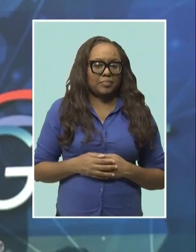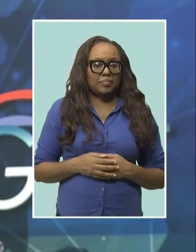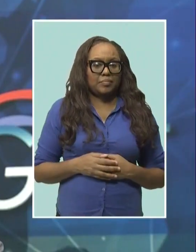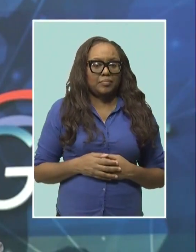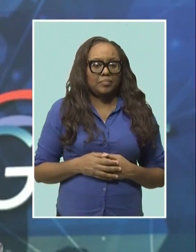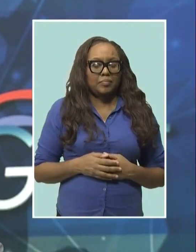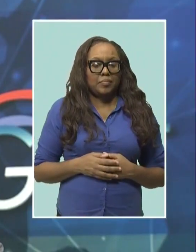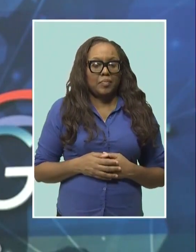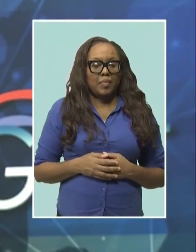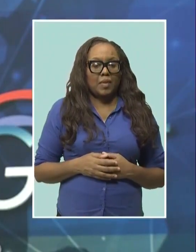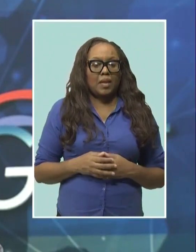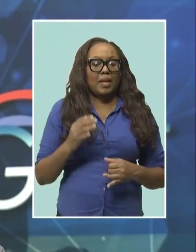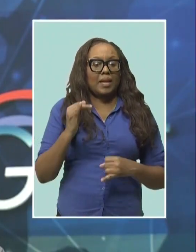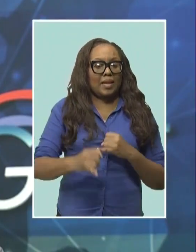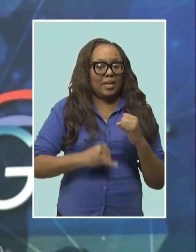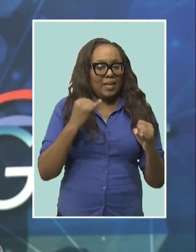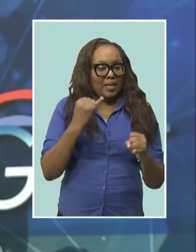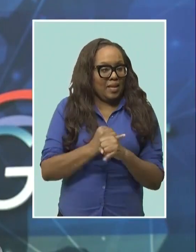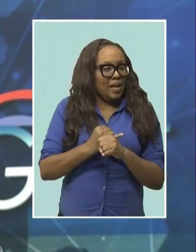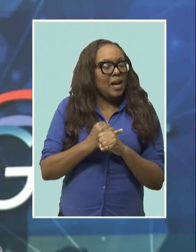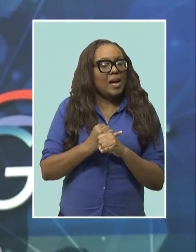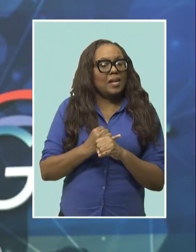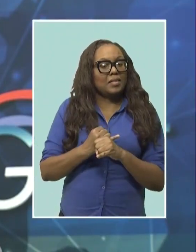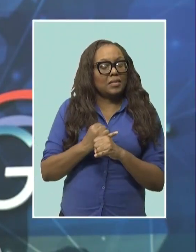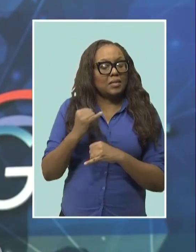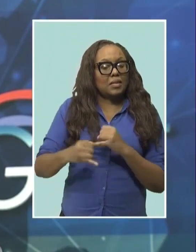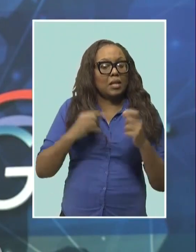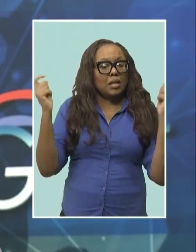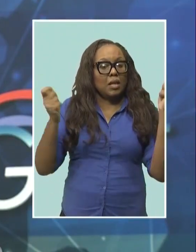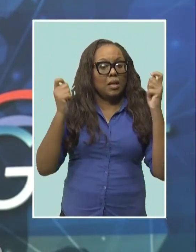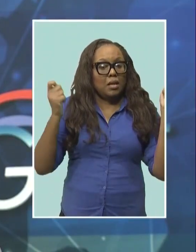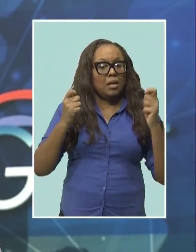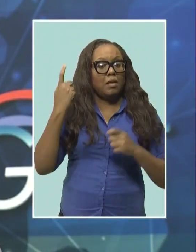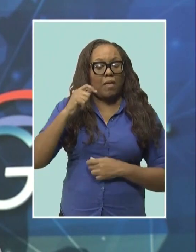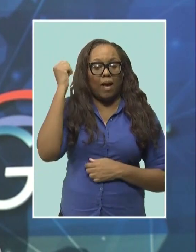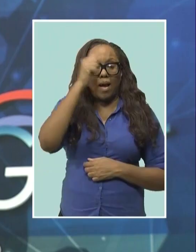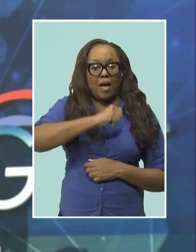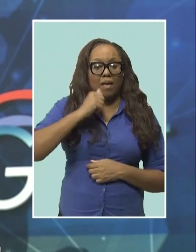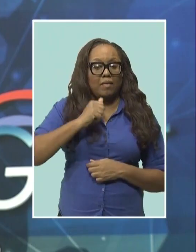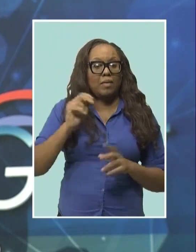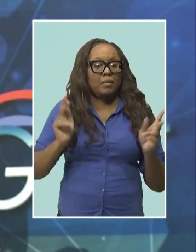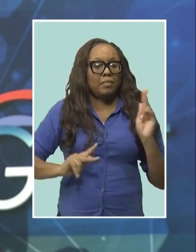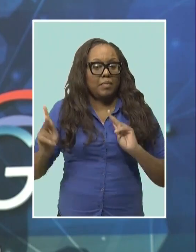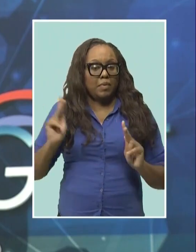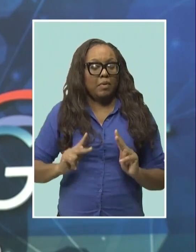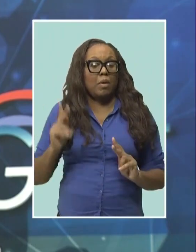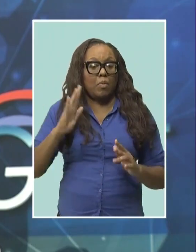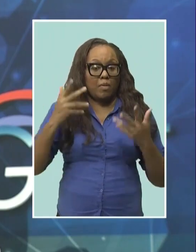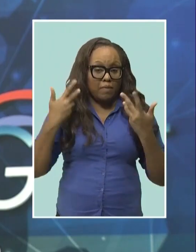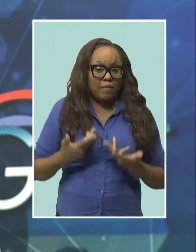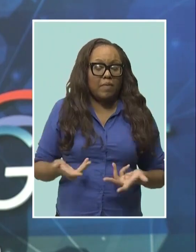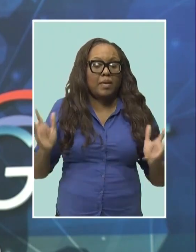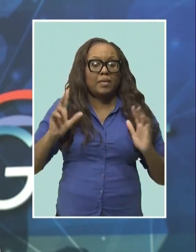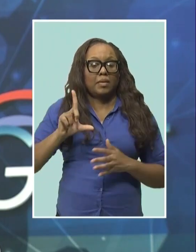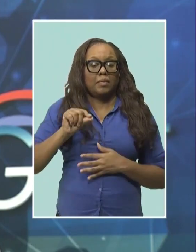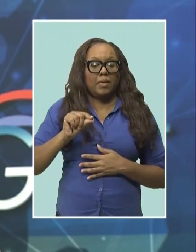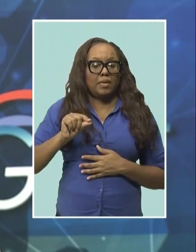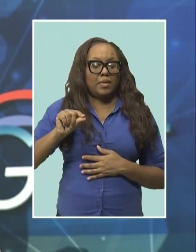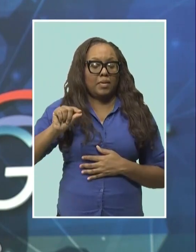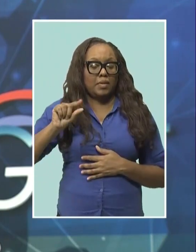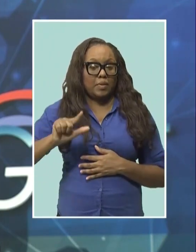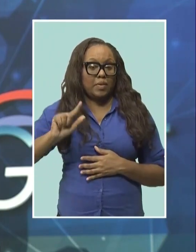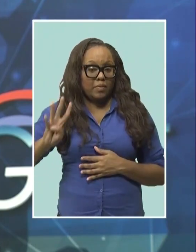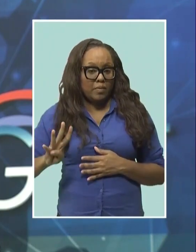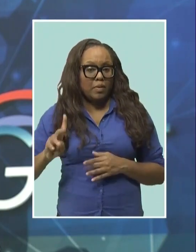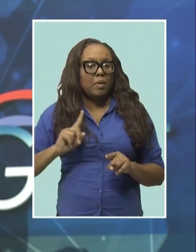With the international decade of people of African descent expected to come to a close in 2024, there is a strident call for